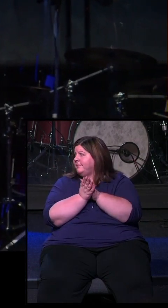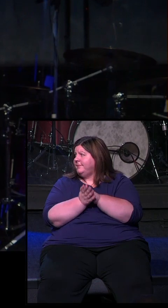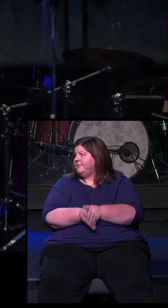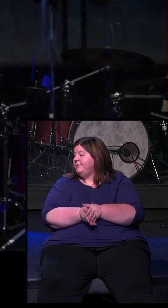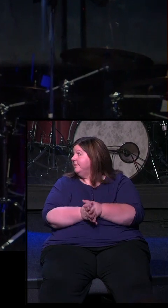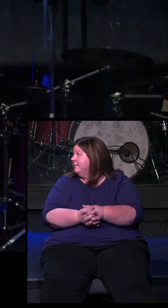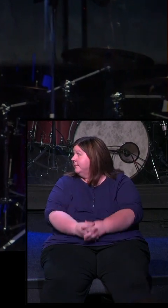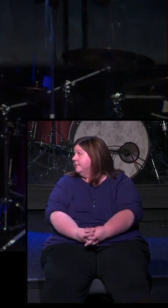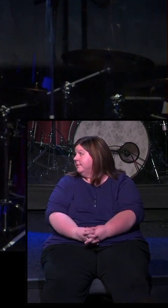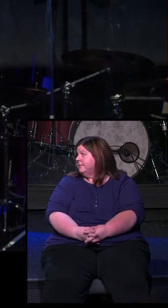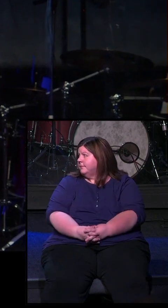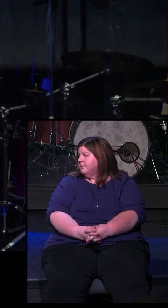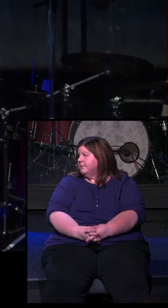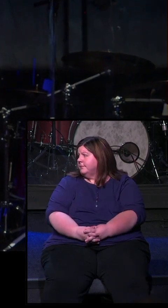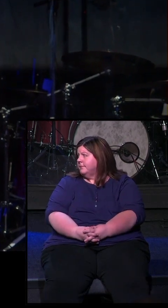And perfect.